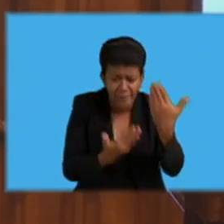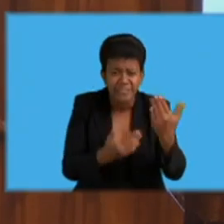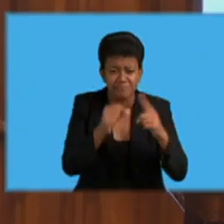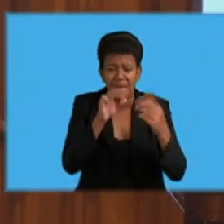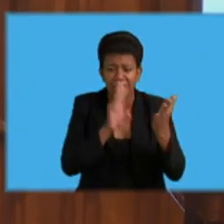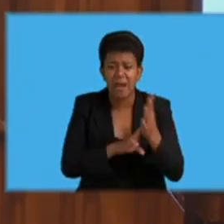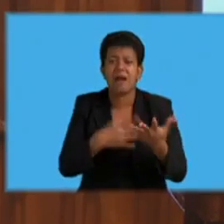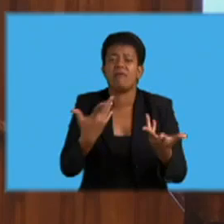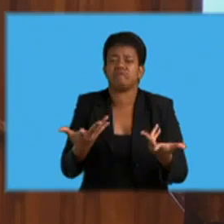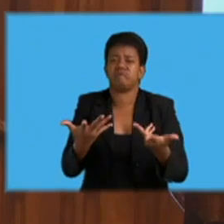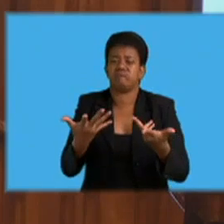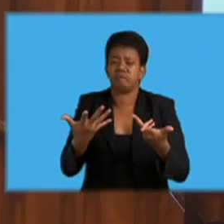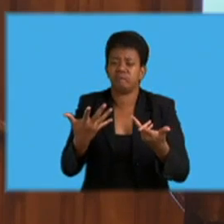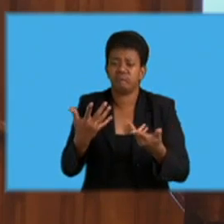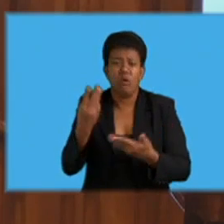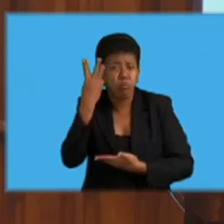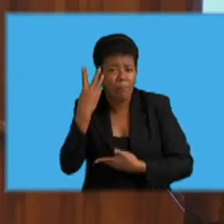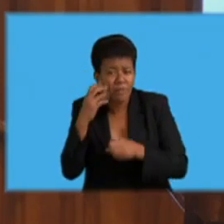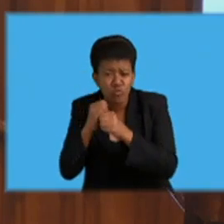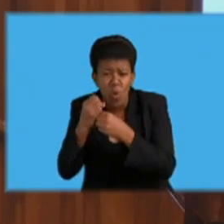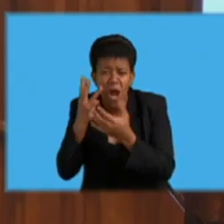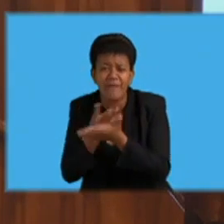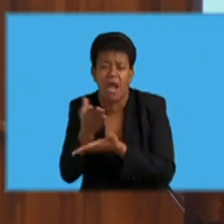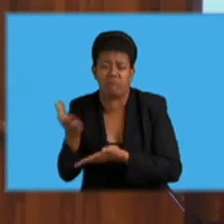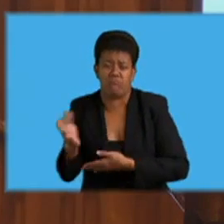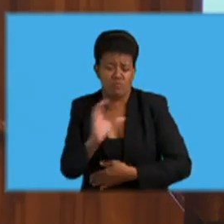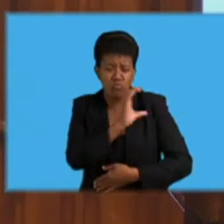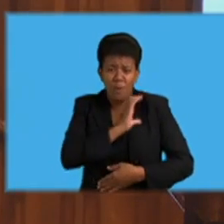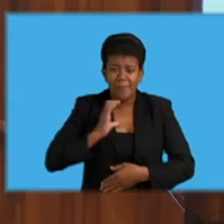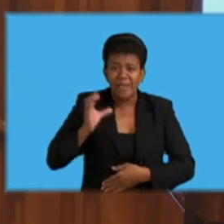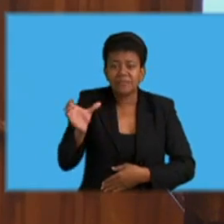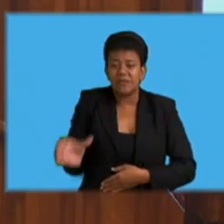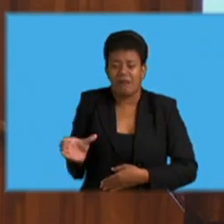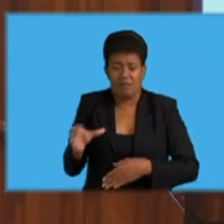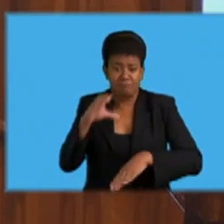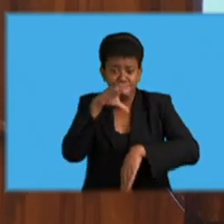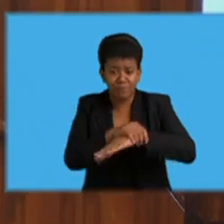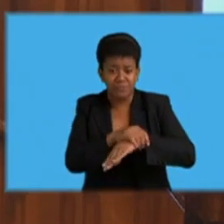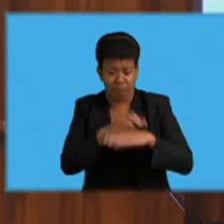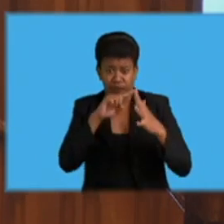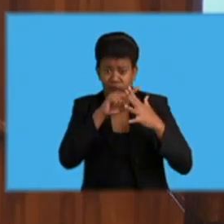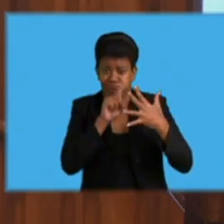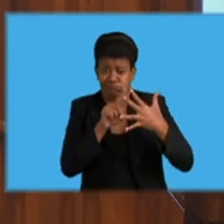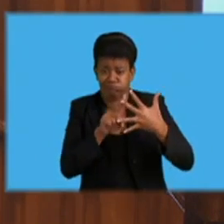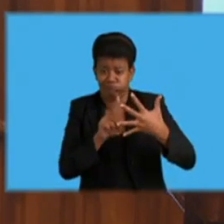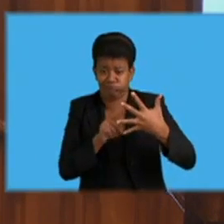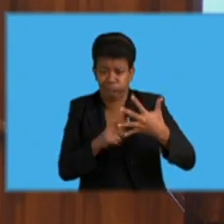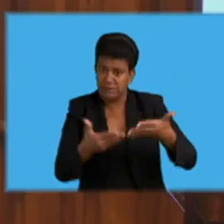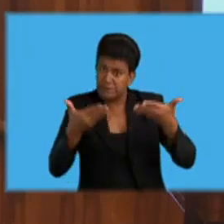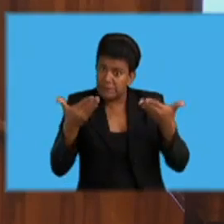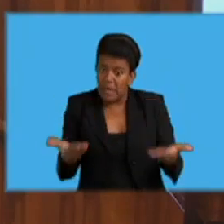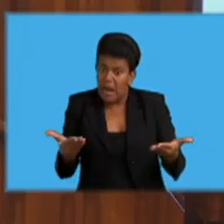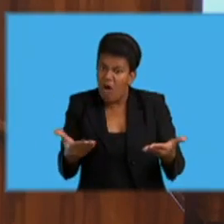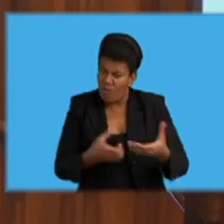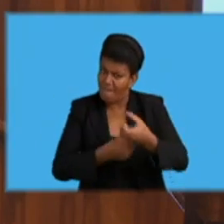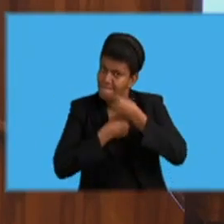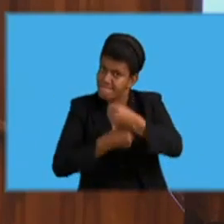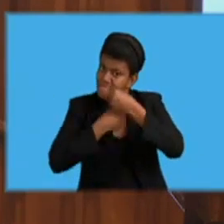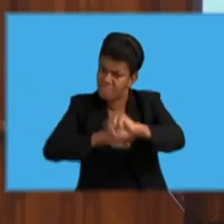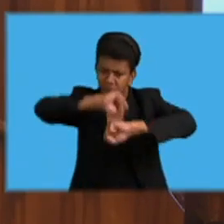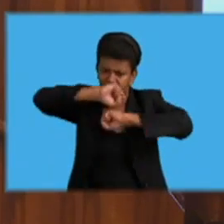Social Affairs, and the Commissioner of Police are directly, are already actively advocating against